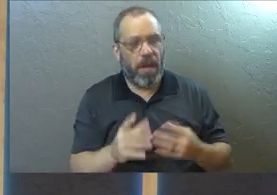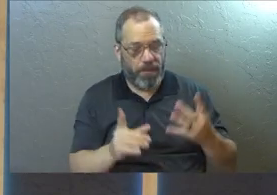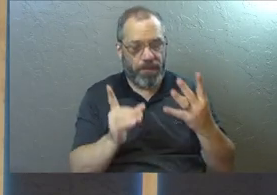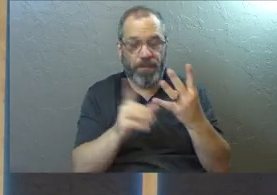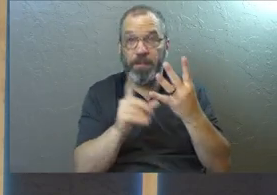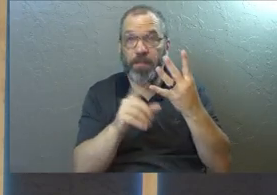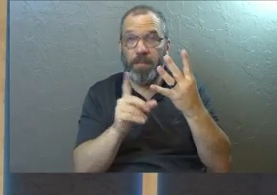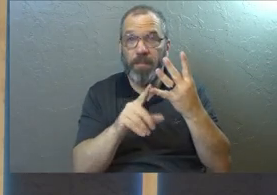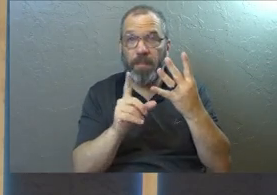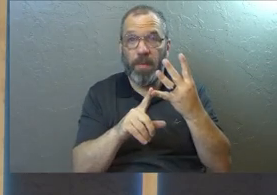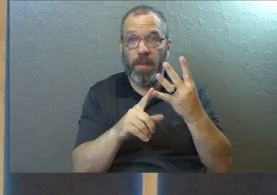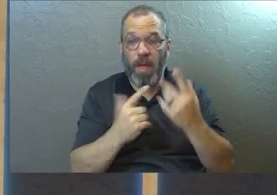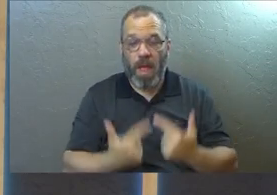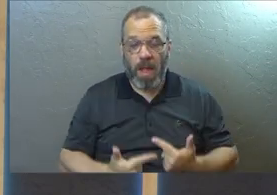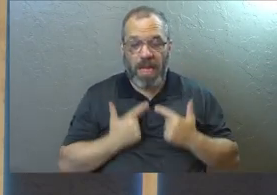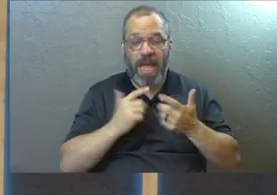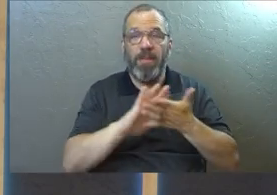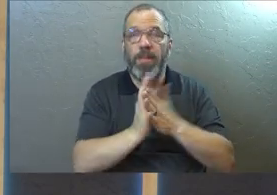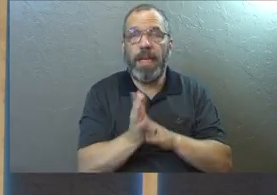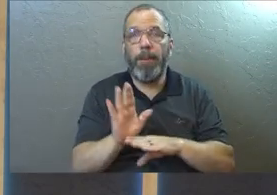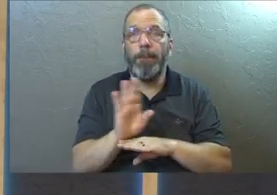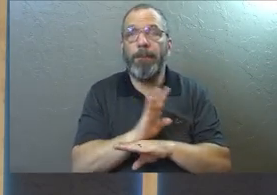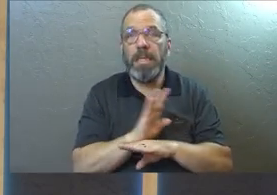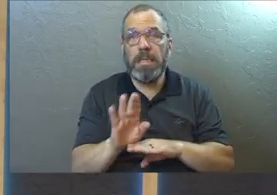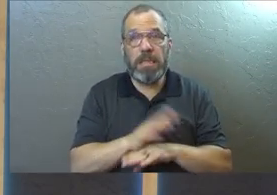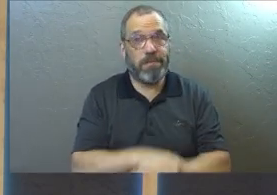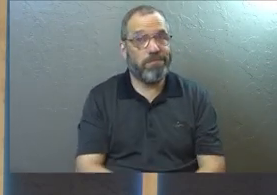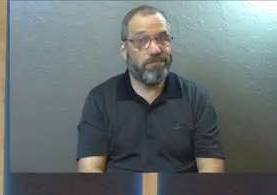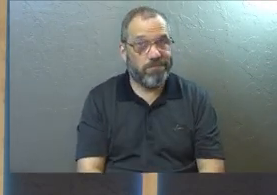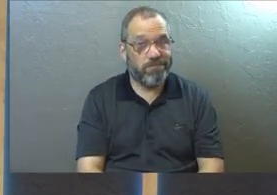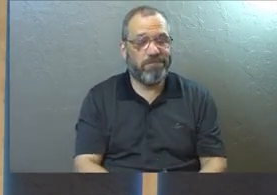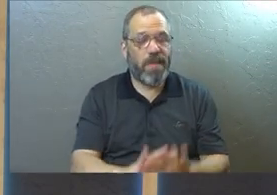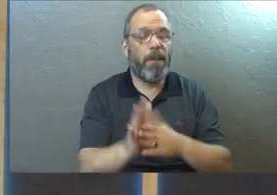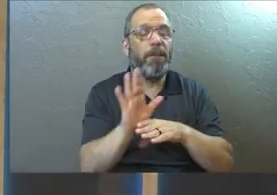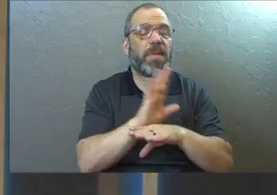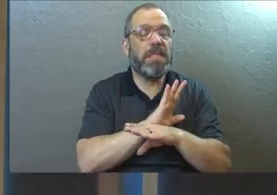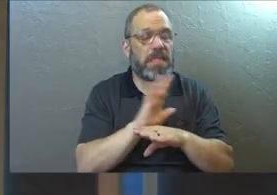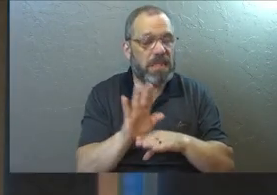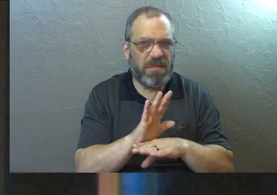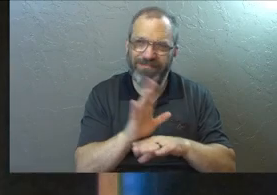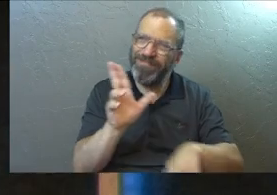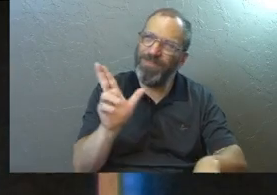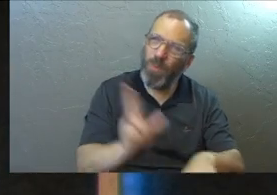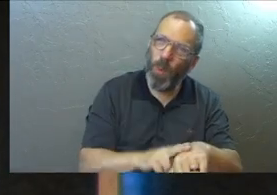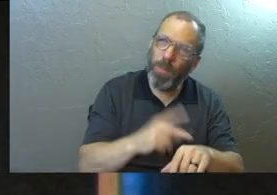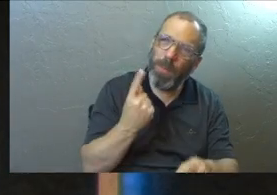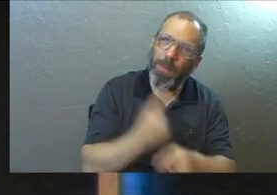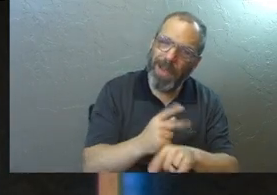fourth one is life just got busy. Life just got busy. So common.